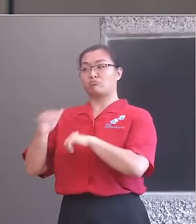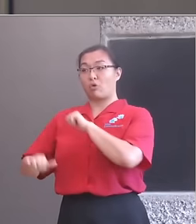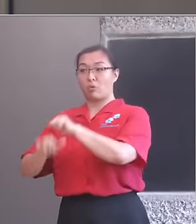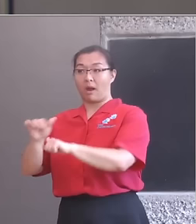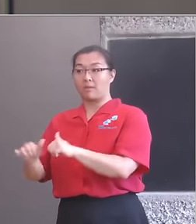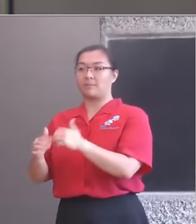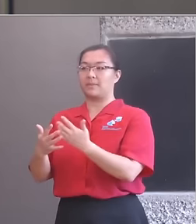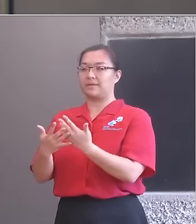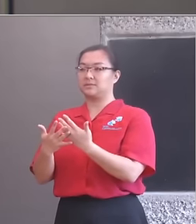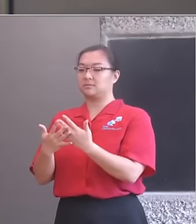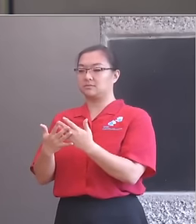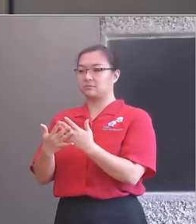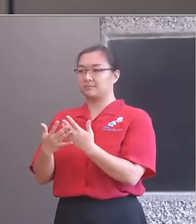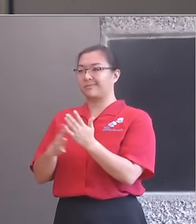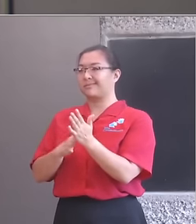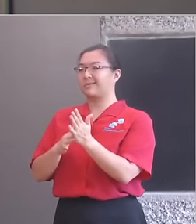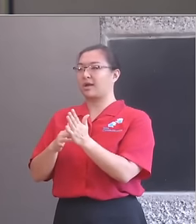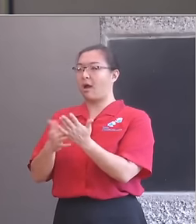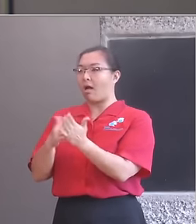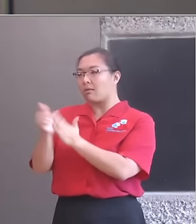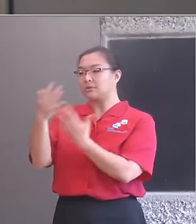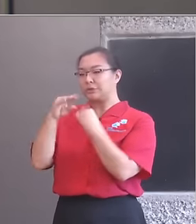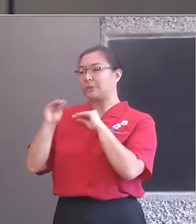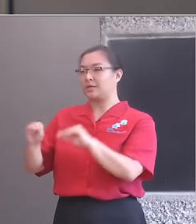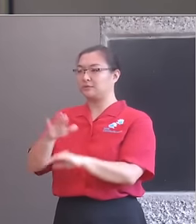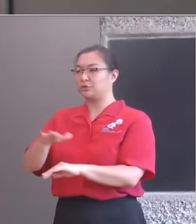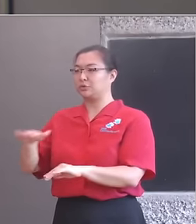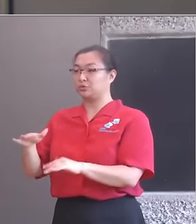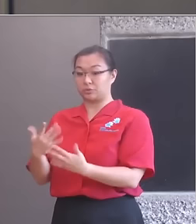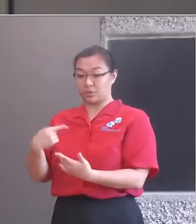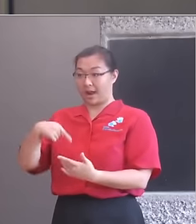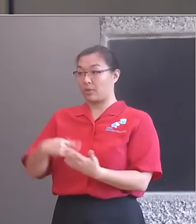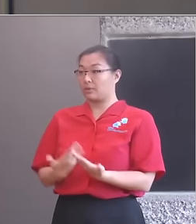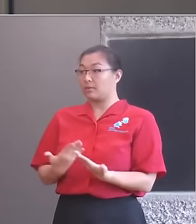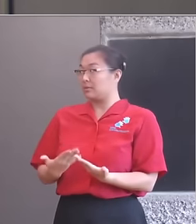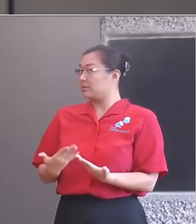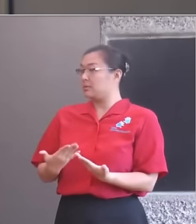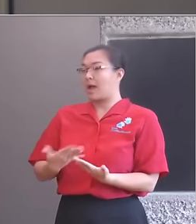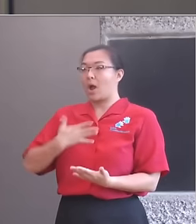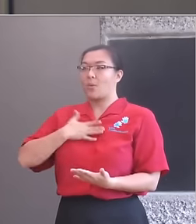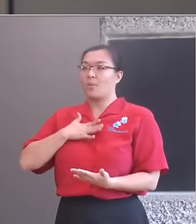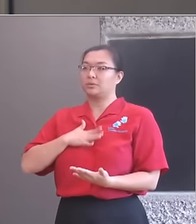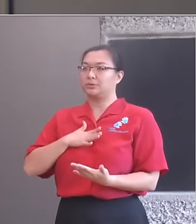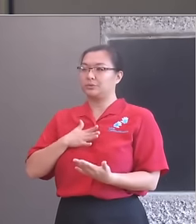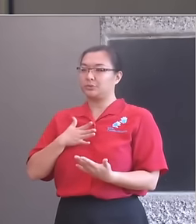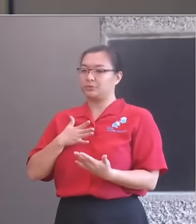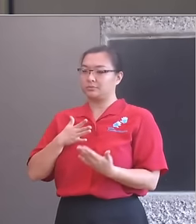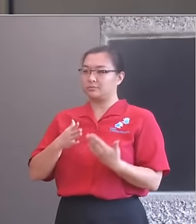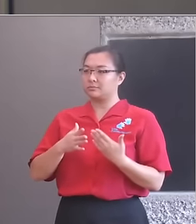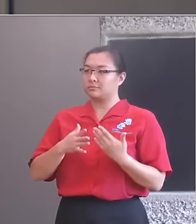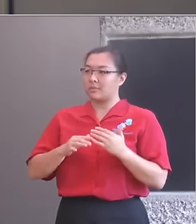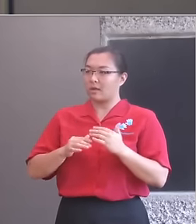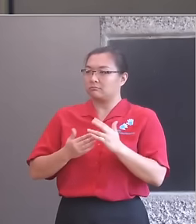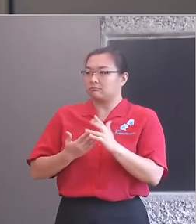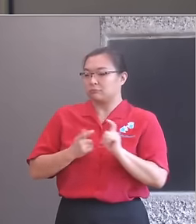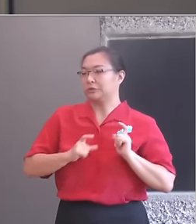coherence and commitment to the kind of cultural education programmes which we hope will give kids from every background the chance to